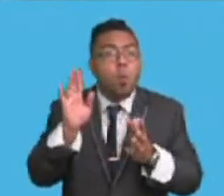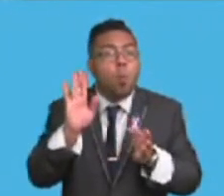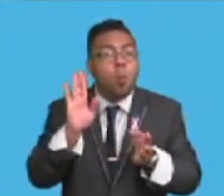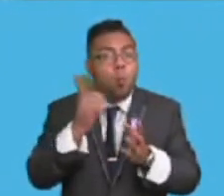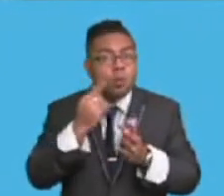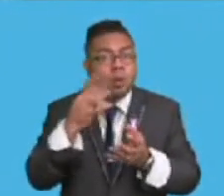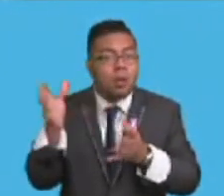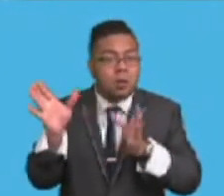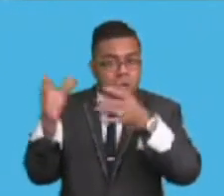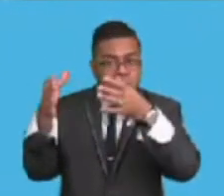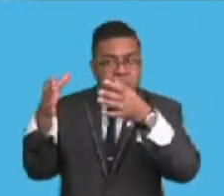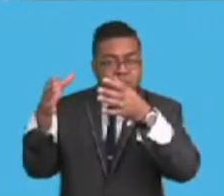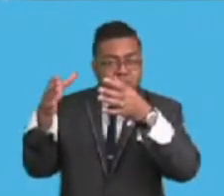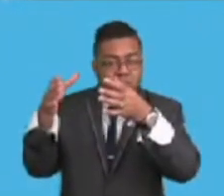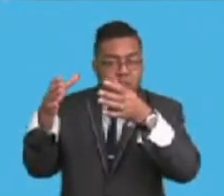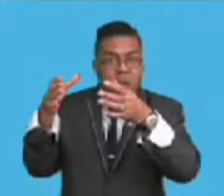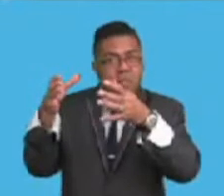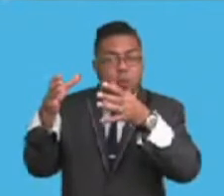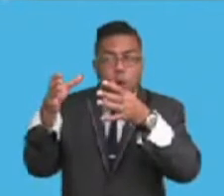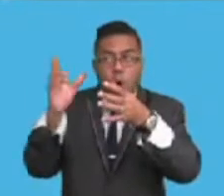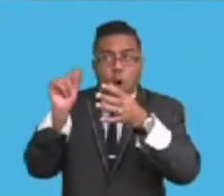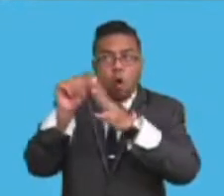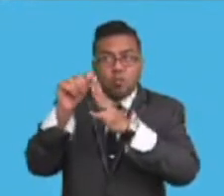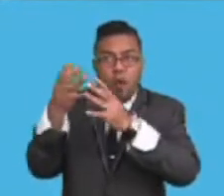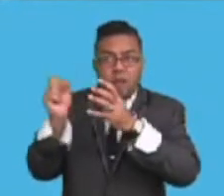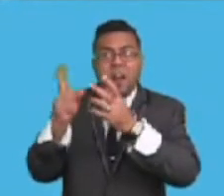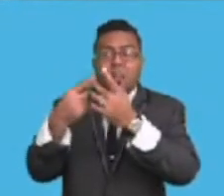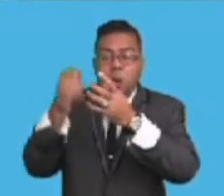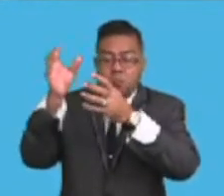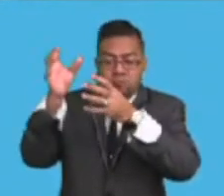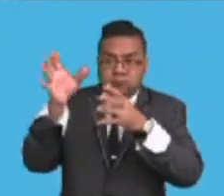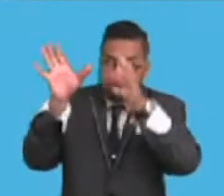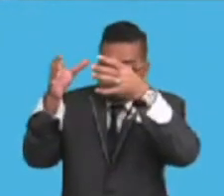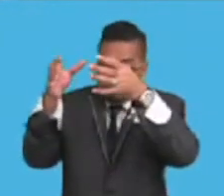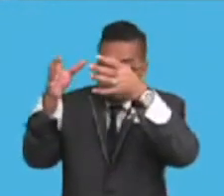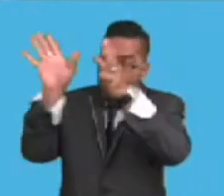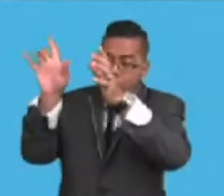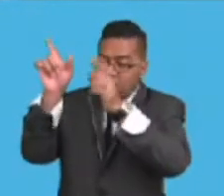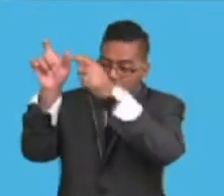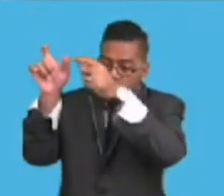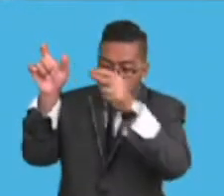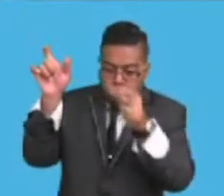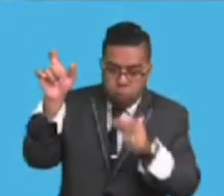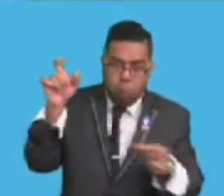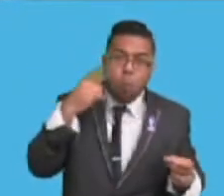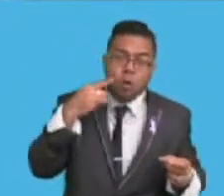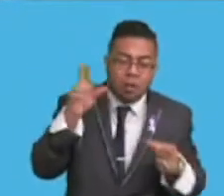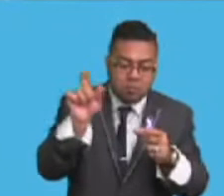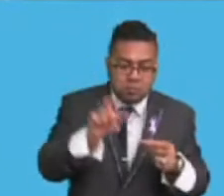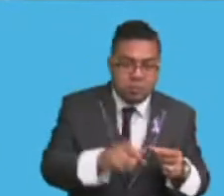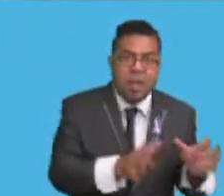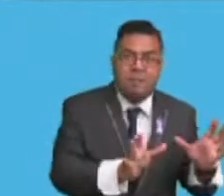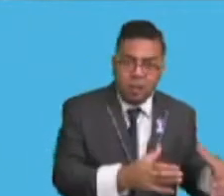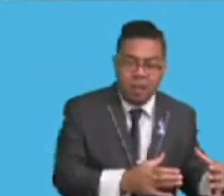watersheds downstream, the floodplains. The watershed lies downstream in the plains